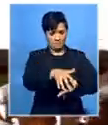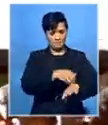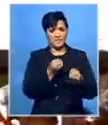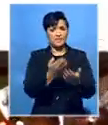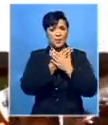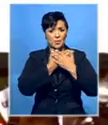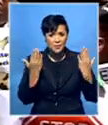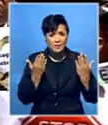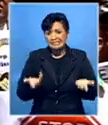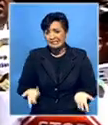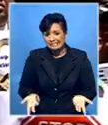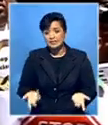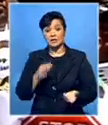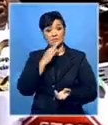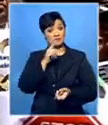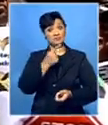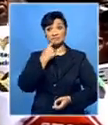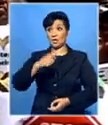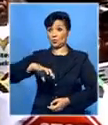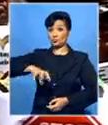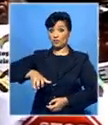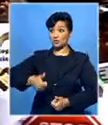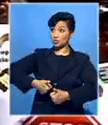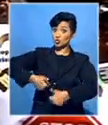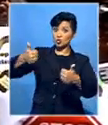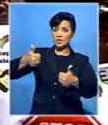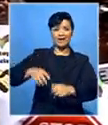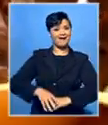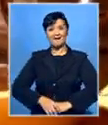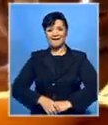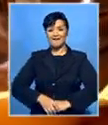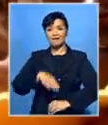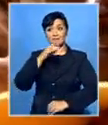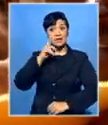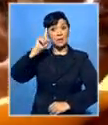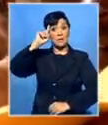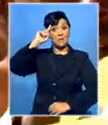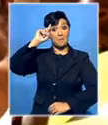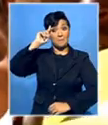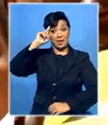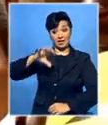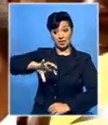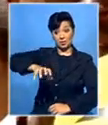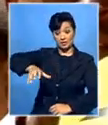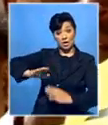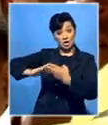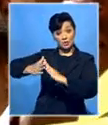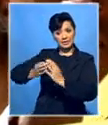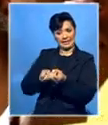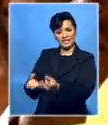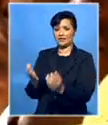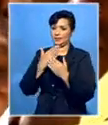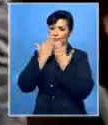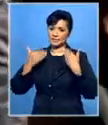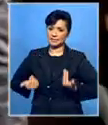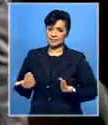says the province's record as the best-run province in the country does not trickle down to black townships. We are going to be more